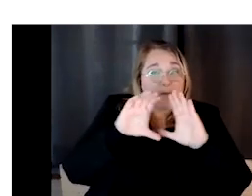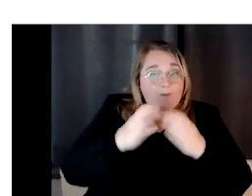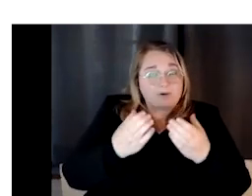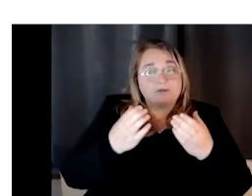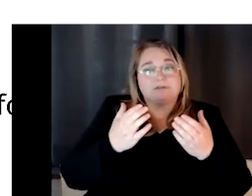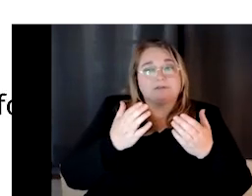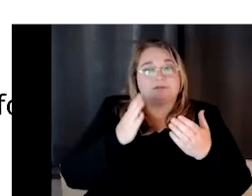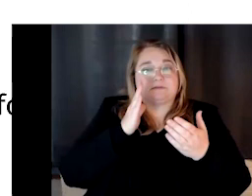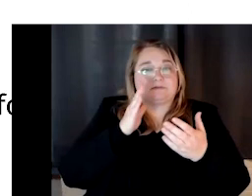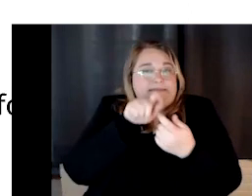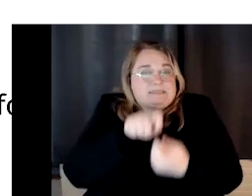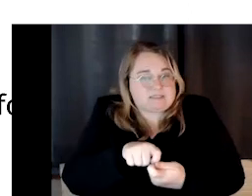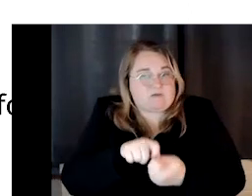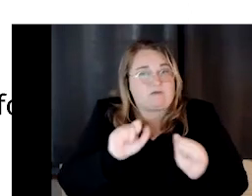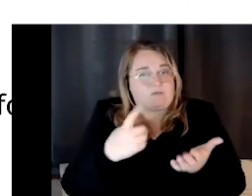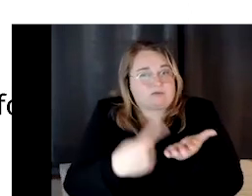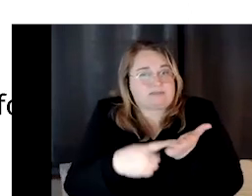later. Thank you. Yep.